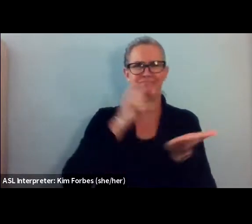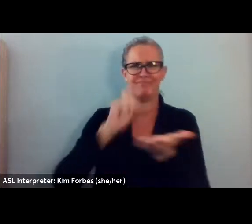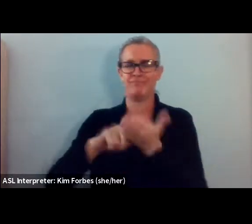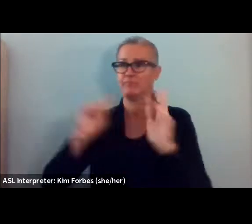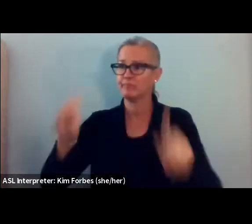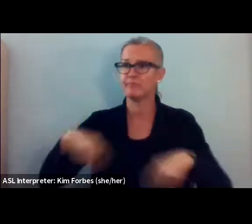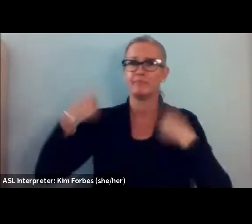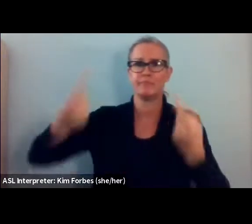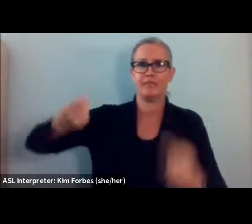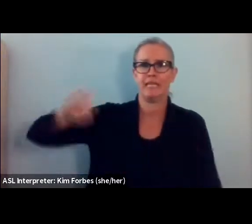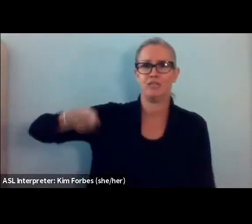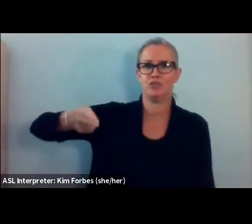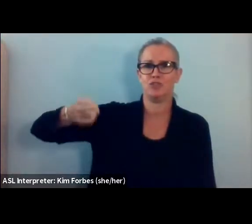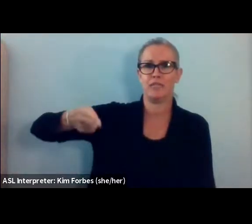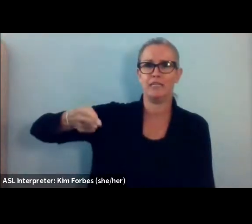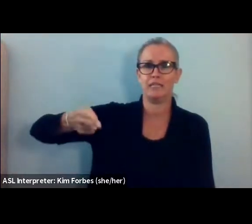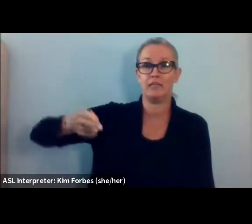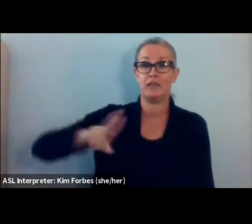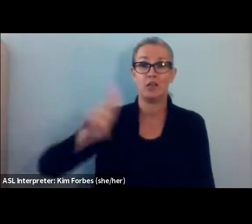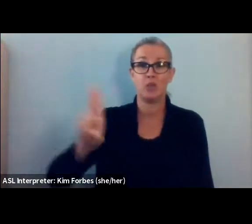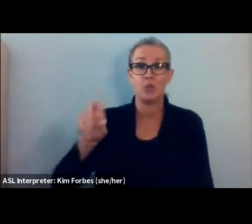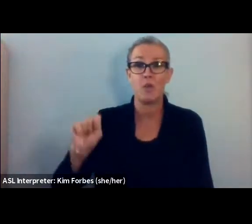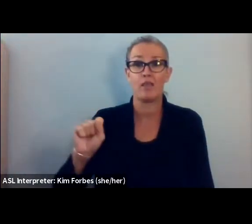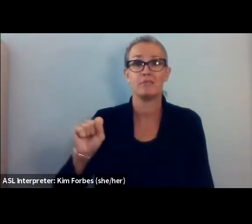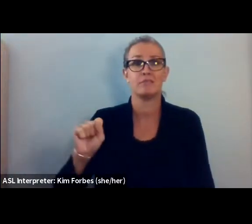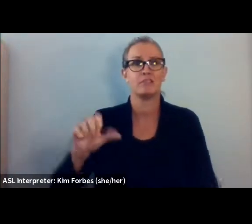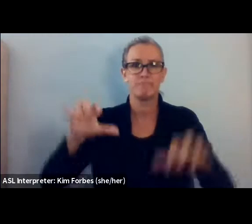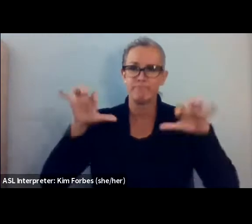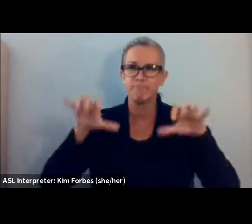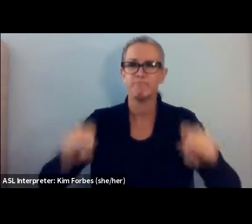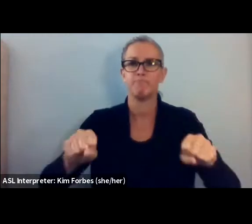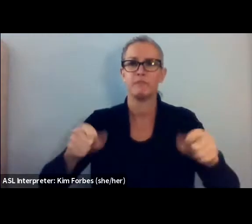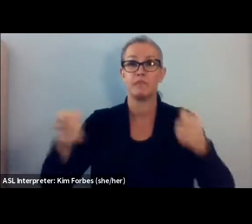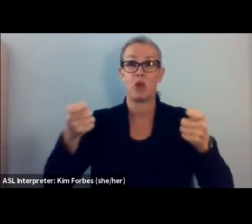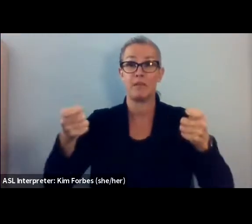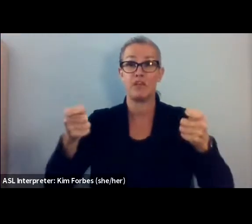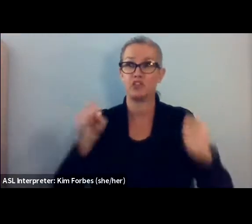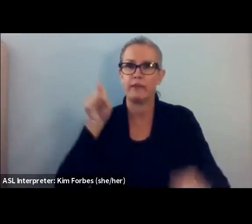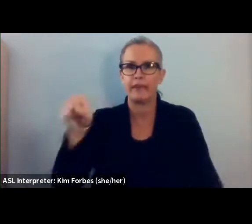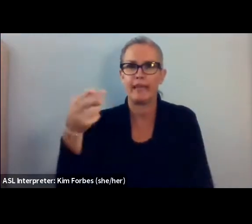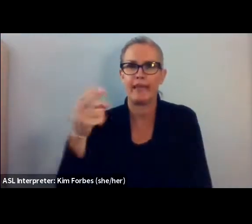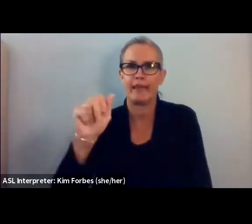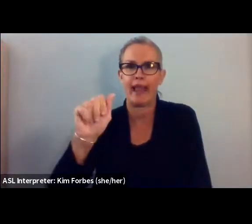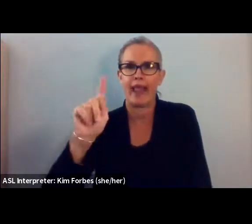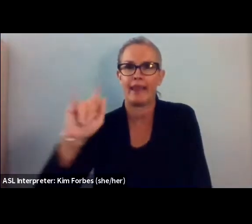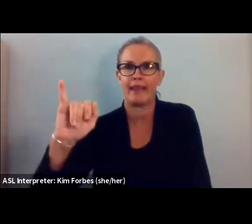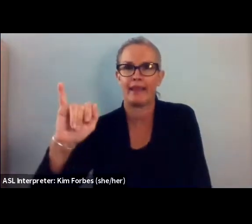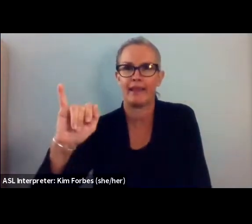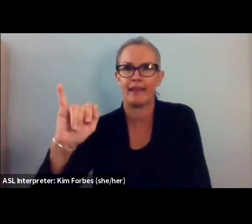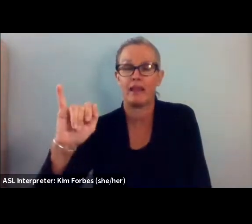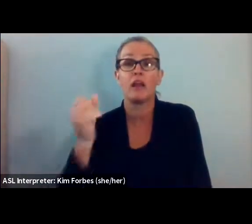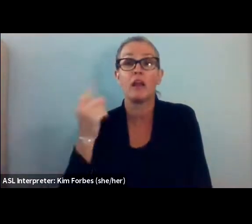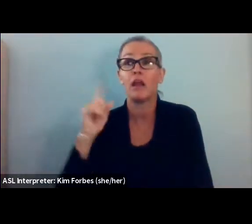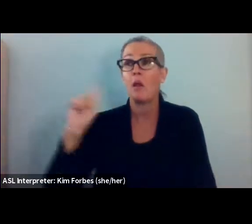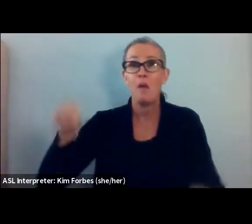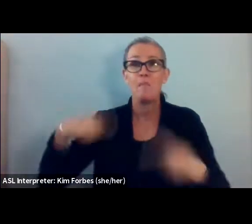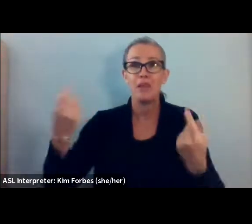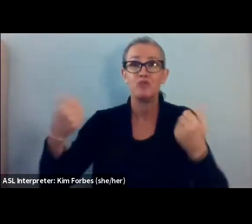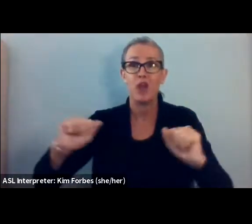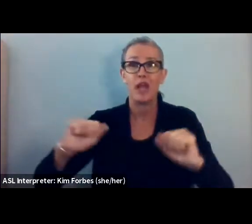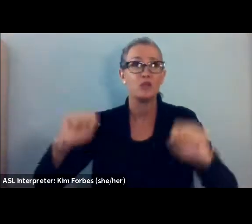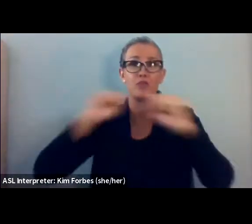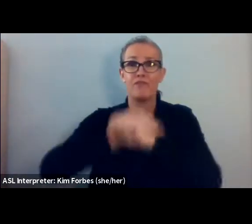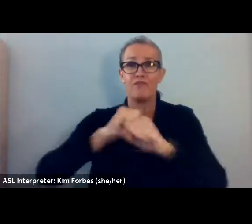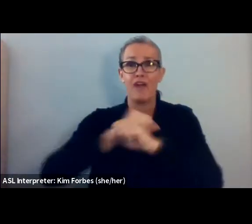of sort of the US's domination of Haiti. Because Haiti has actually been trying to fight for sovereignty